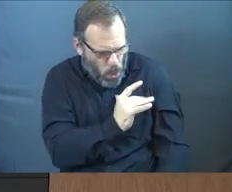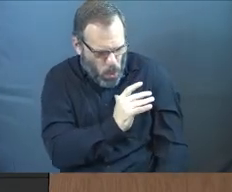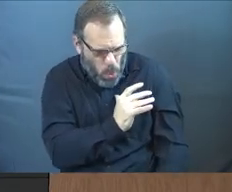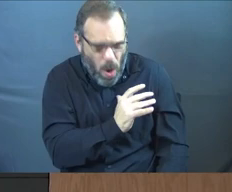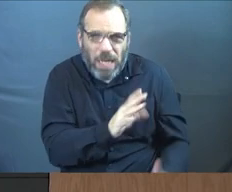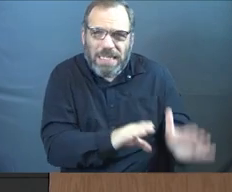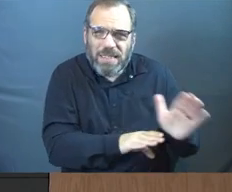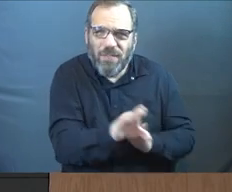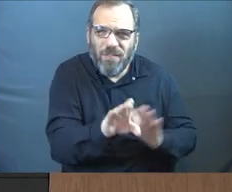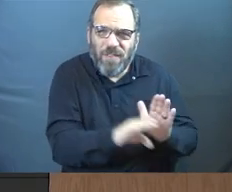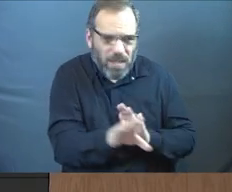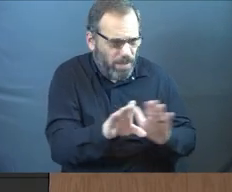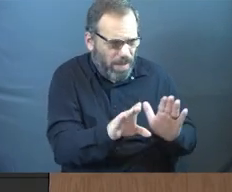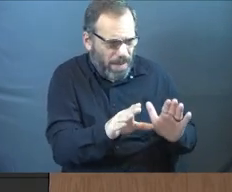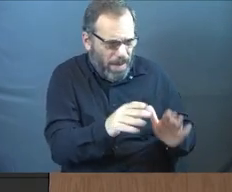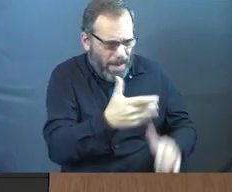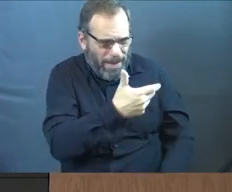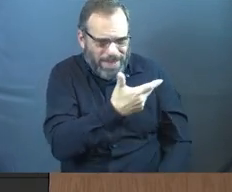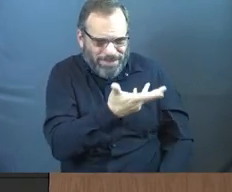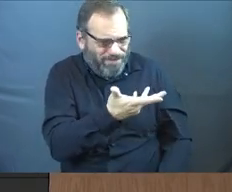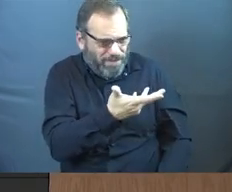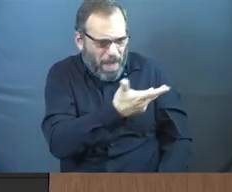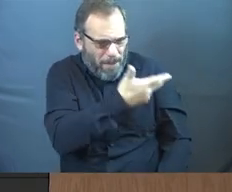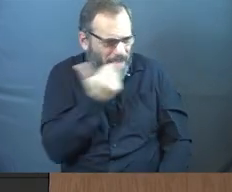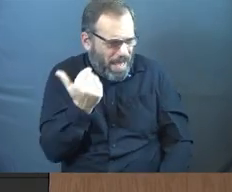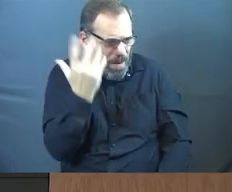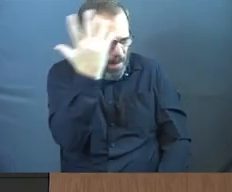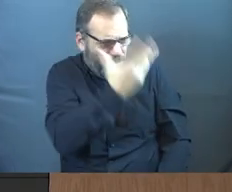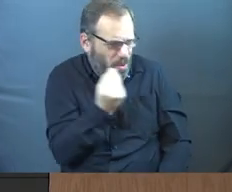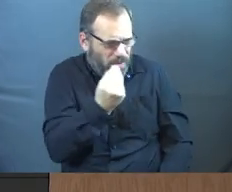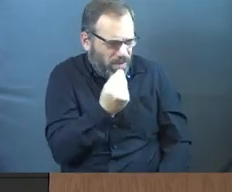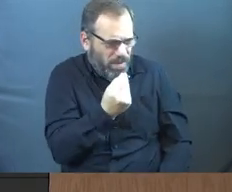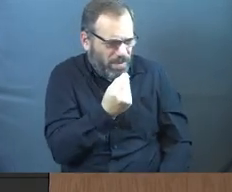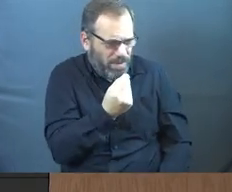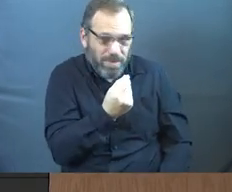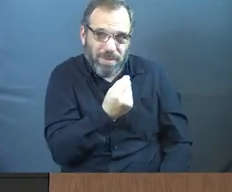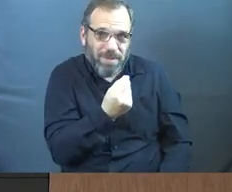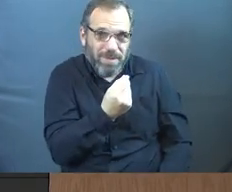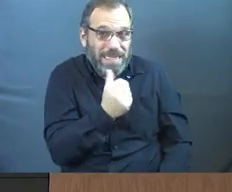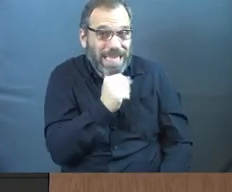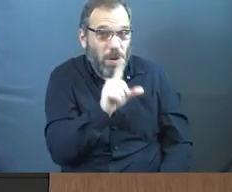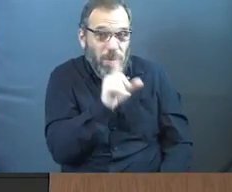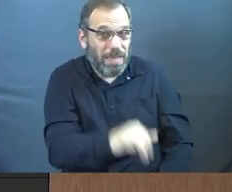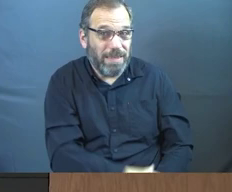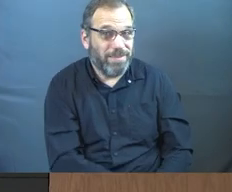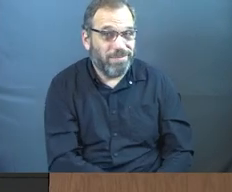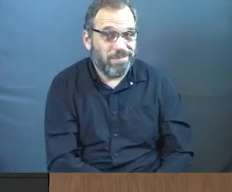must be developing towards something more and more beautiful and true, right? Not necessarily.